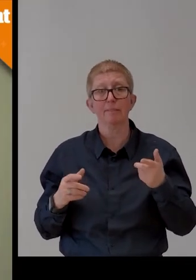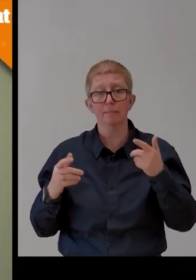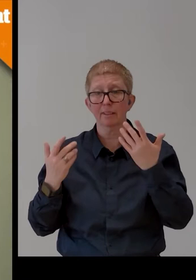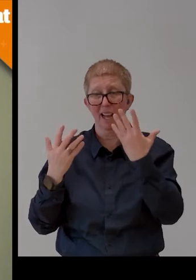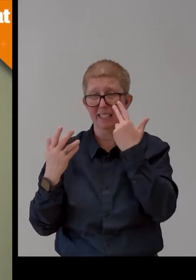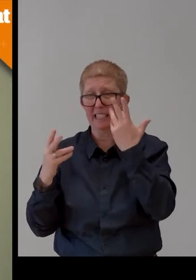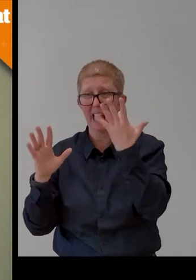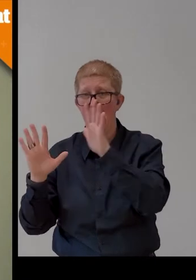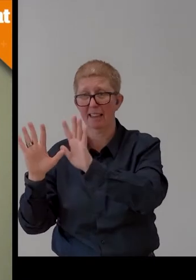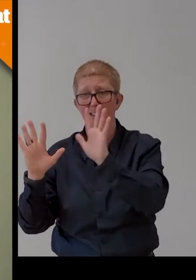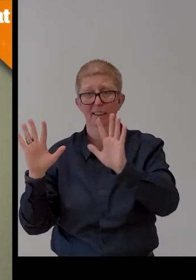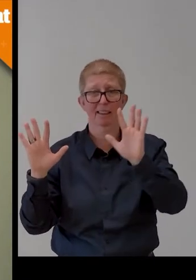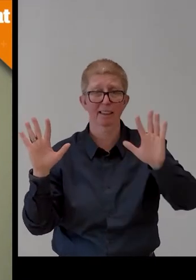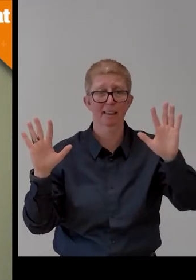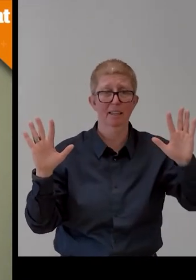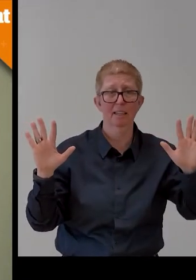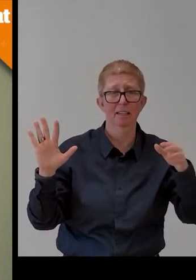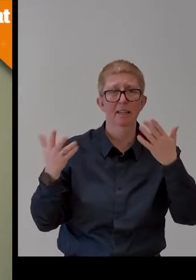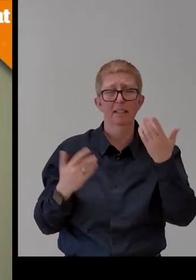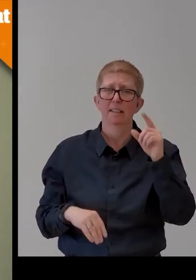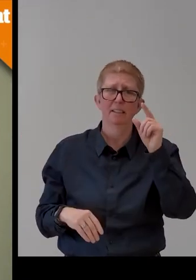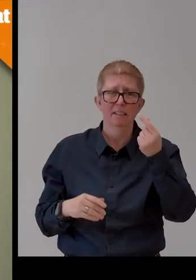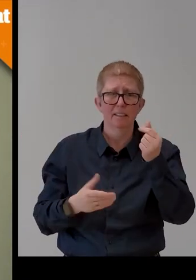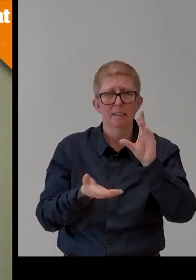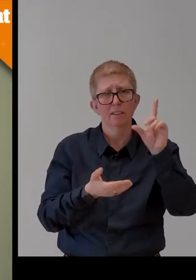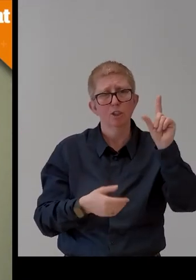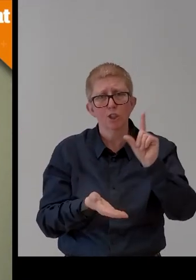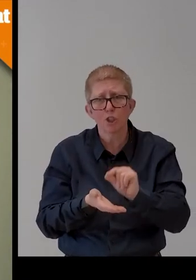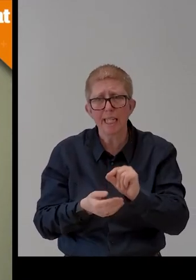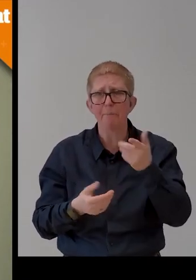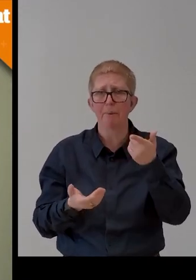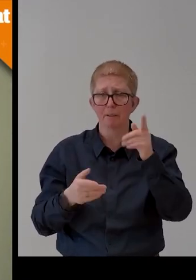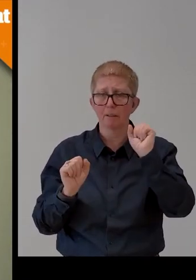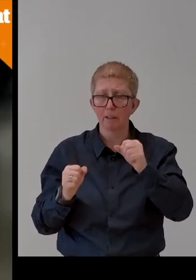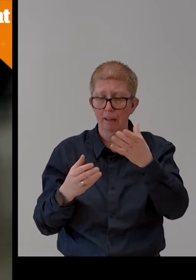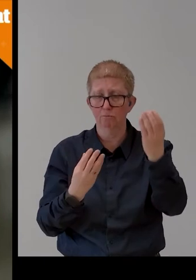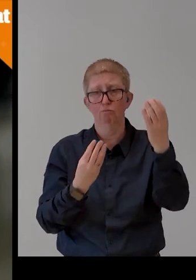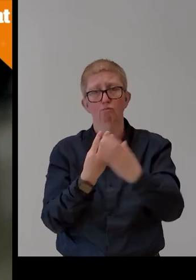foot cheap and easy access provides thousands alive back on the track.